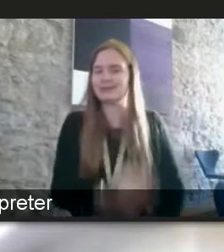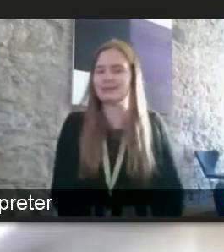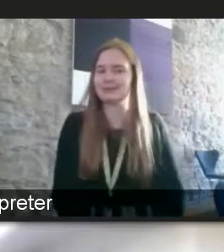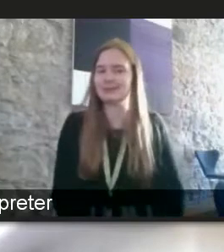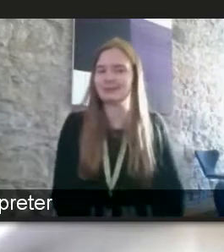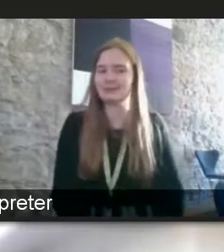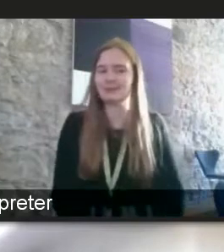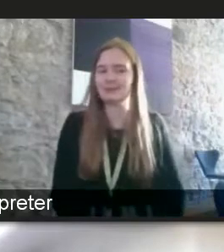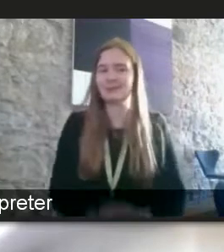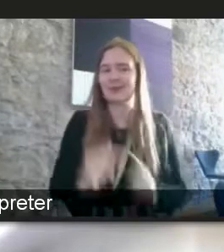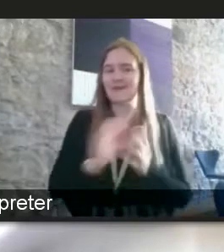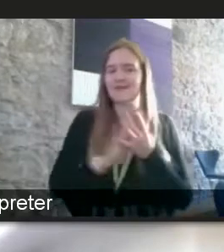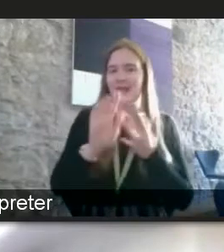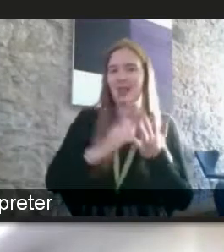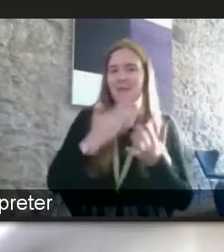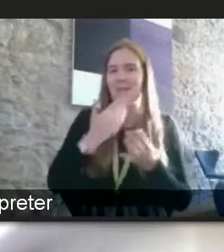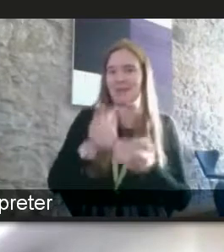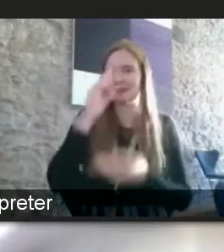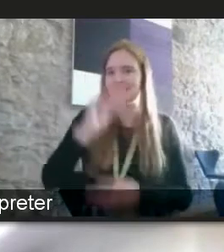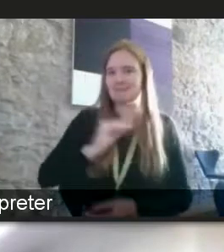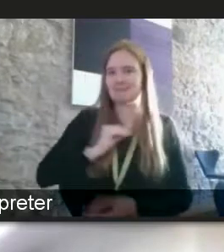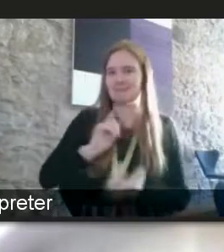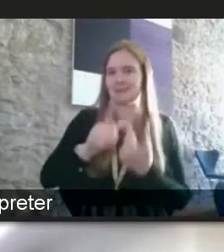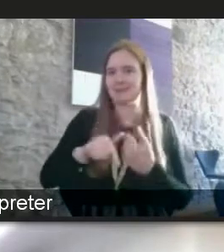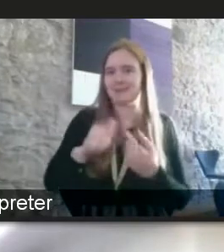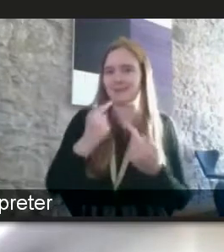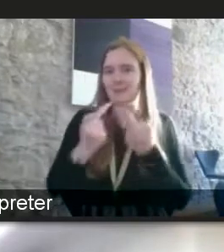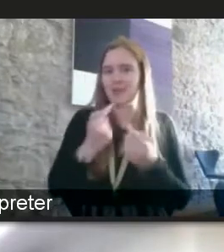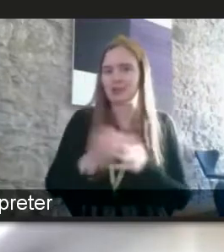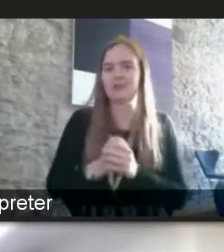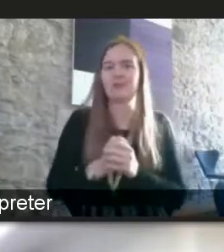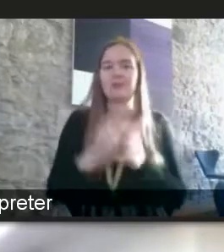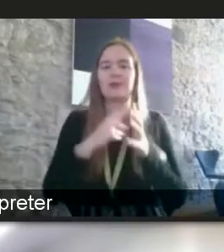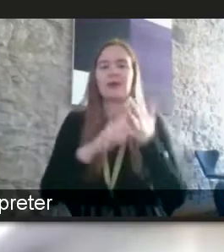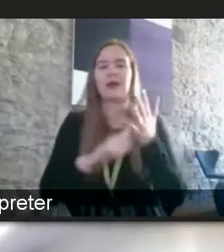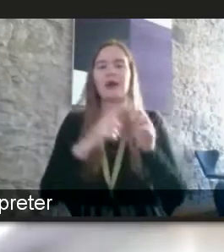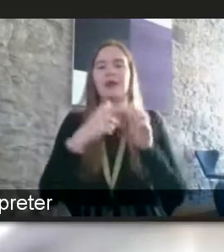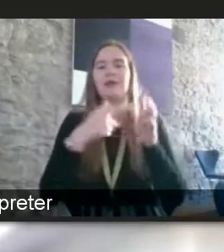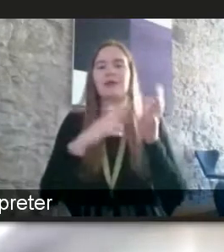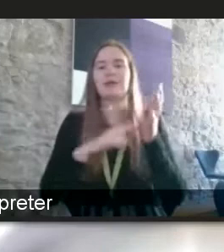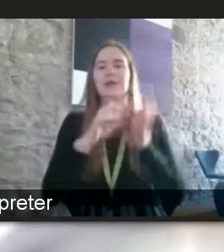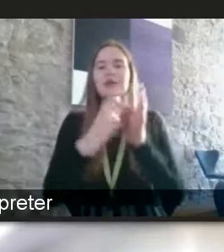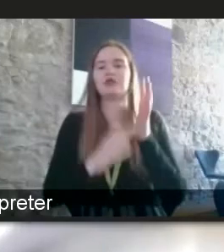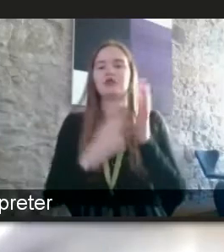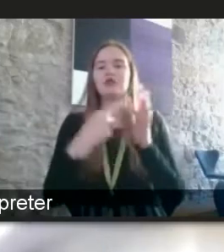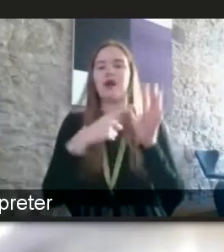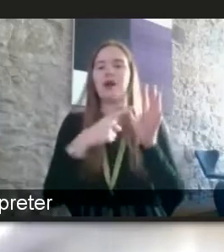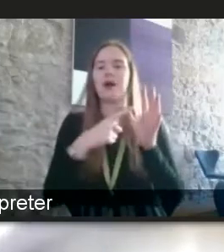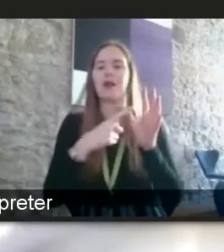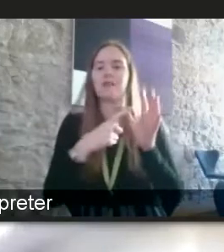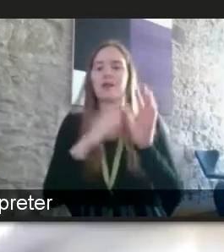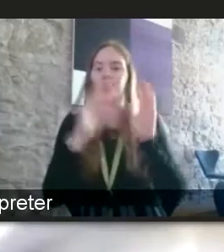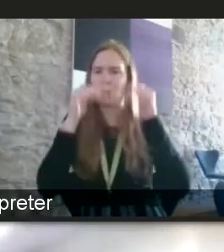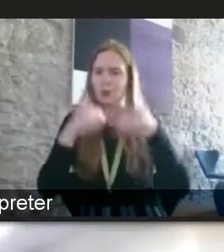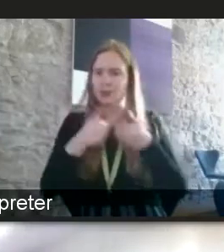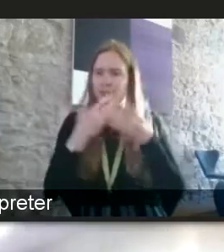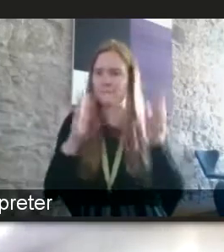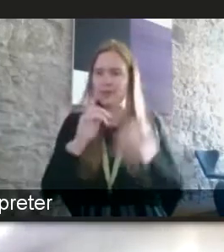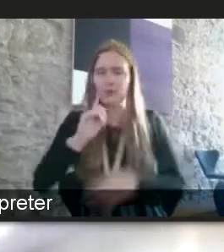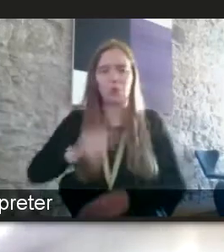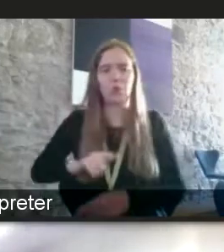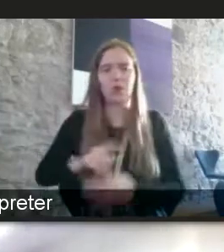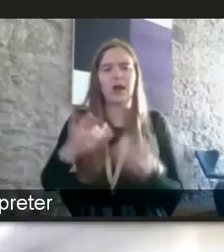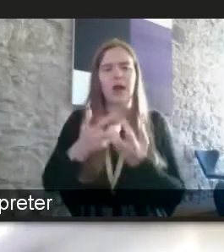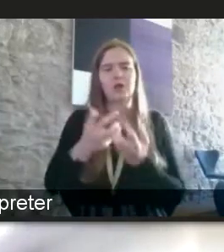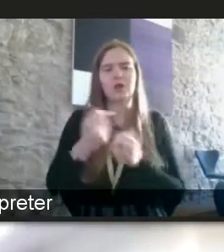send me that and just to back up the point that you made alexandria has mentioned about the scottish national strategy and autism appears to have been ignored how can we reinstate and reinforce